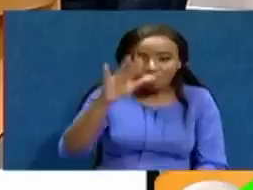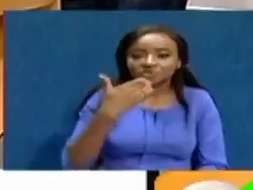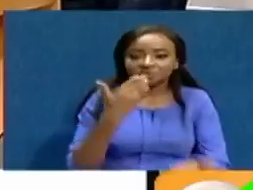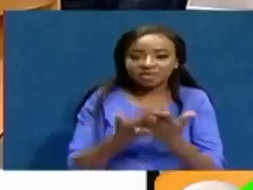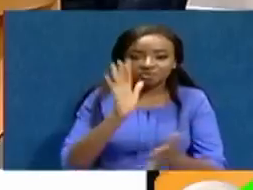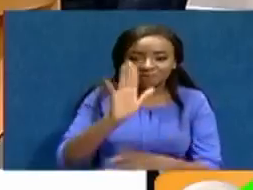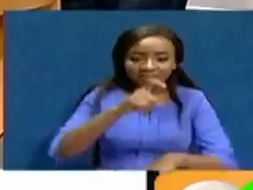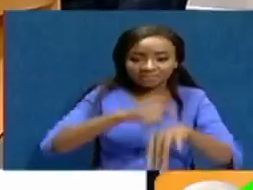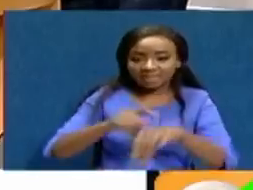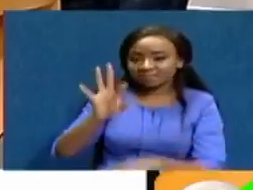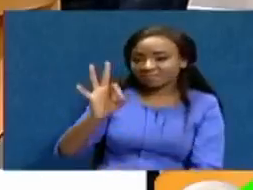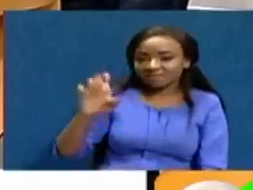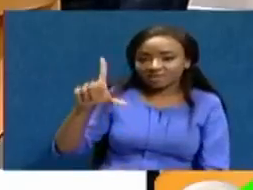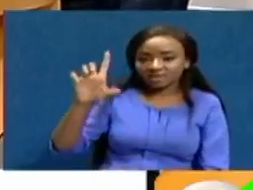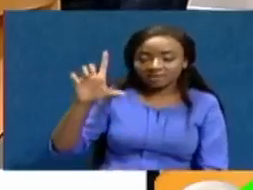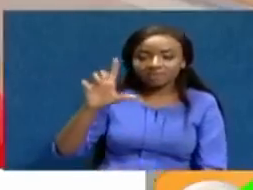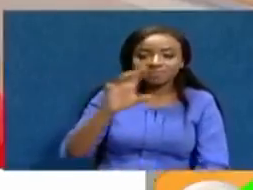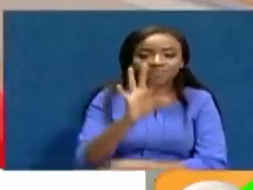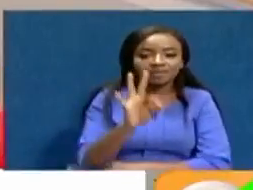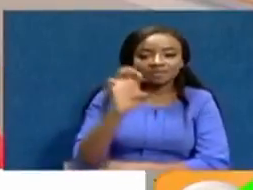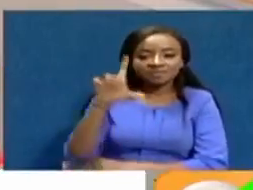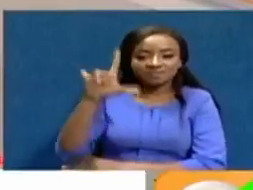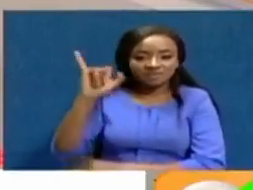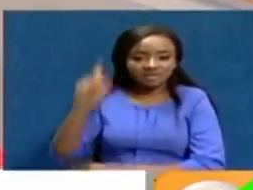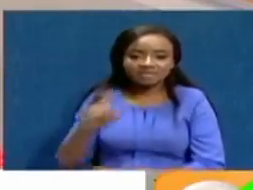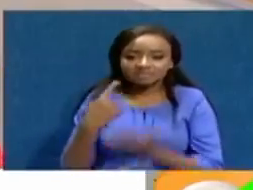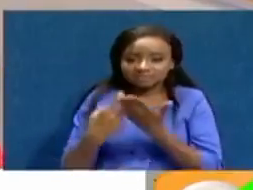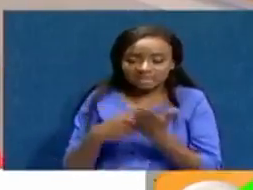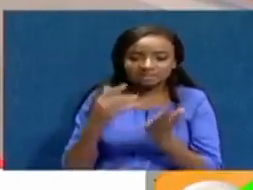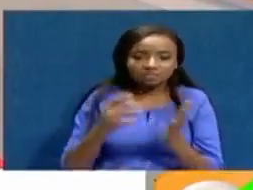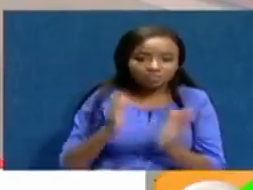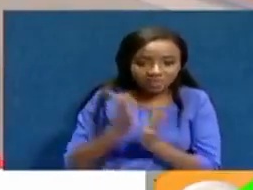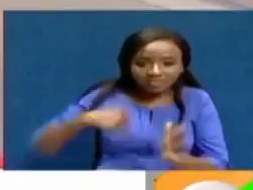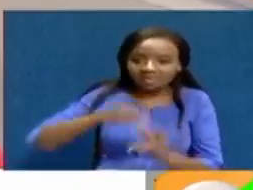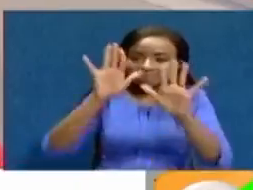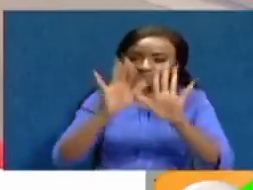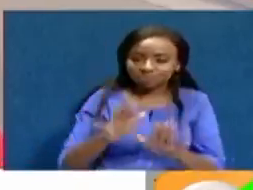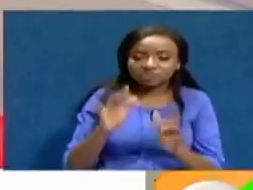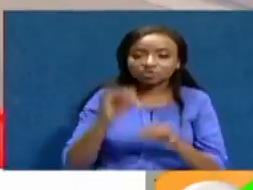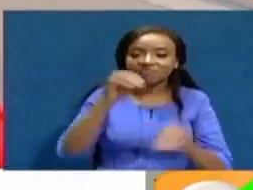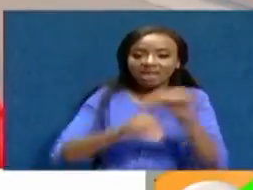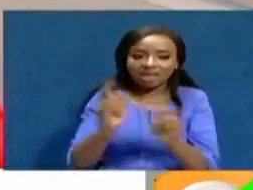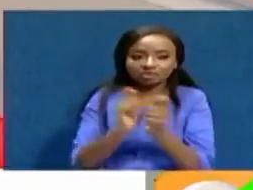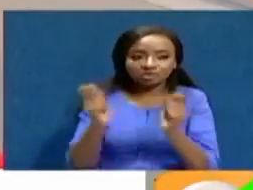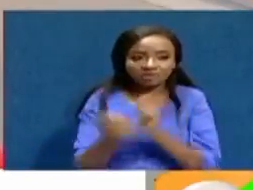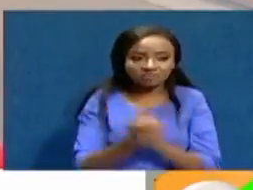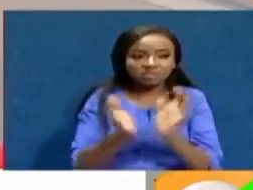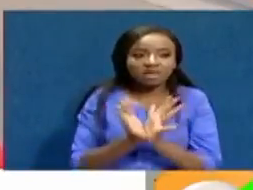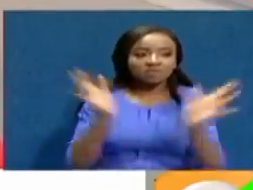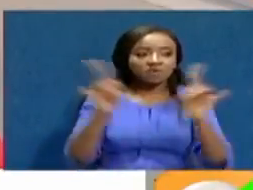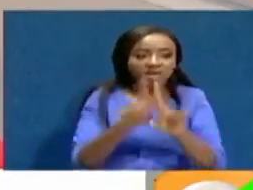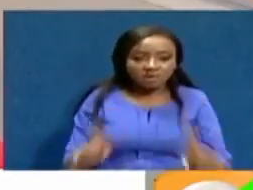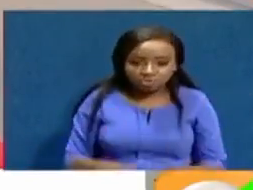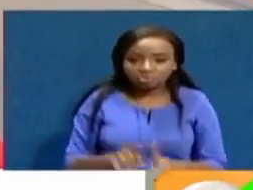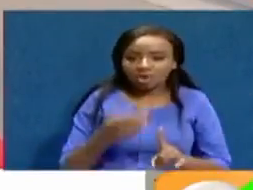you for your time. Felix Awar from the Electoral Law and Governance Institute for Africa, talking about the importance of electoral reforms in general, and perhaps